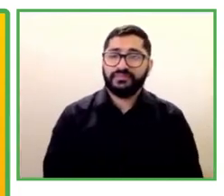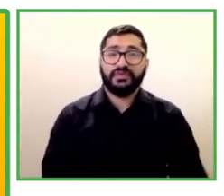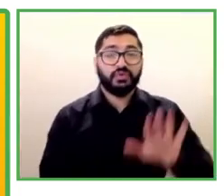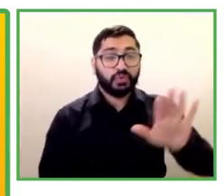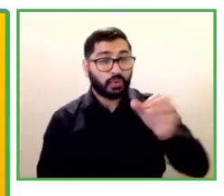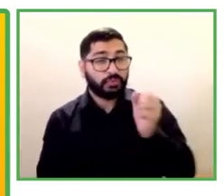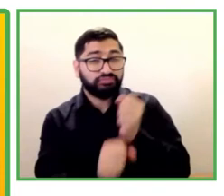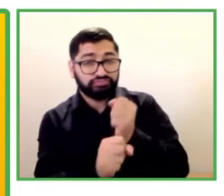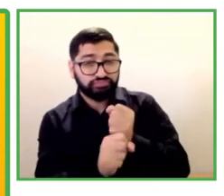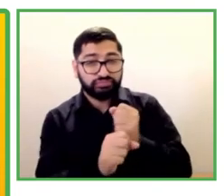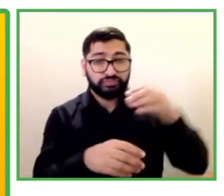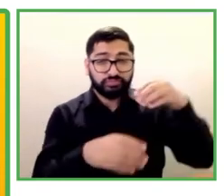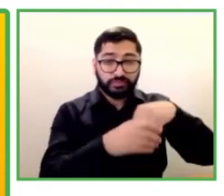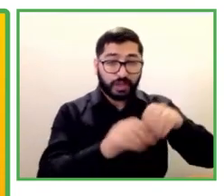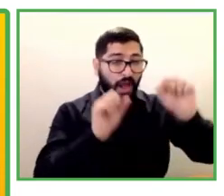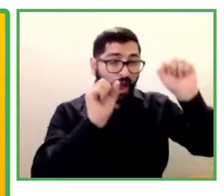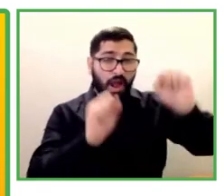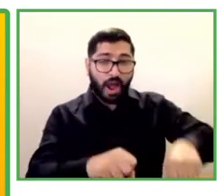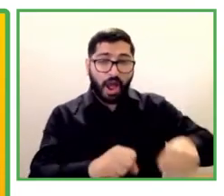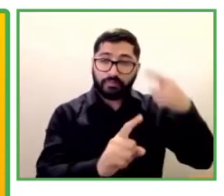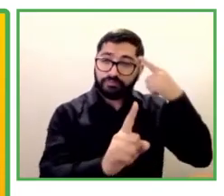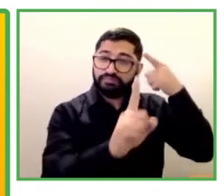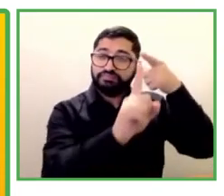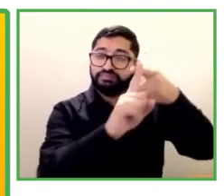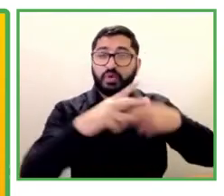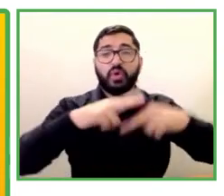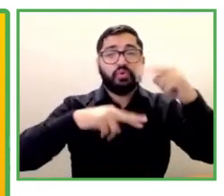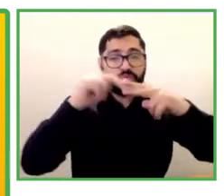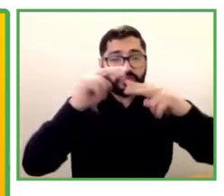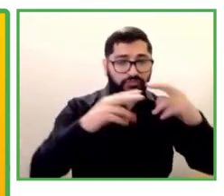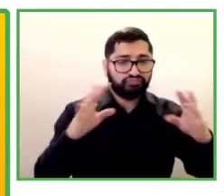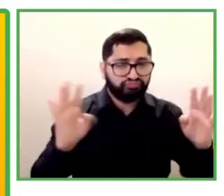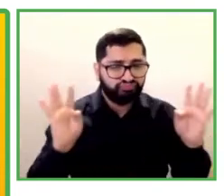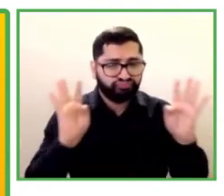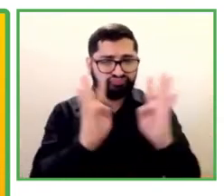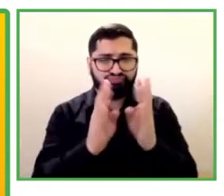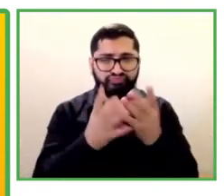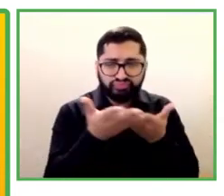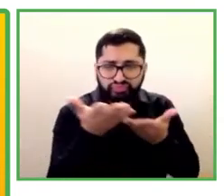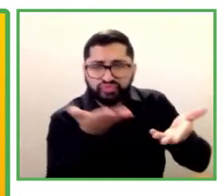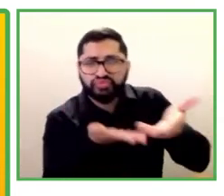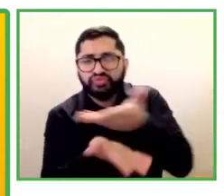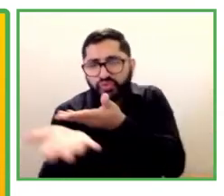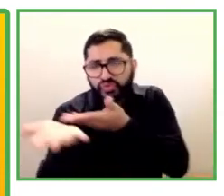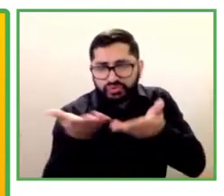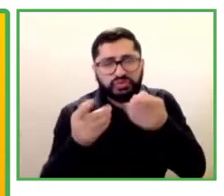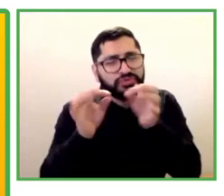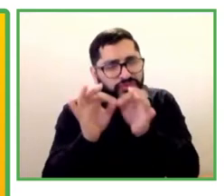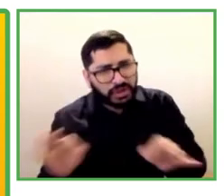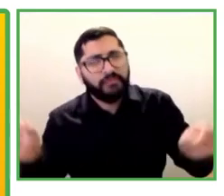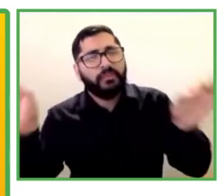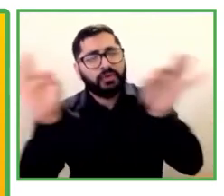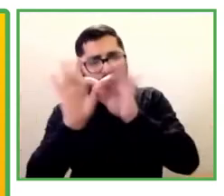phenomenal and it was a very big turn in our replication and growing